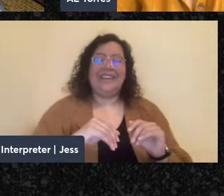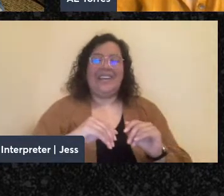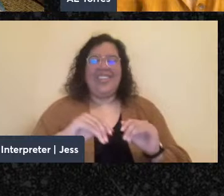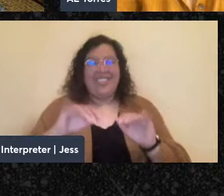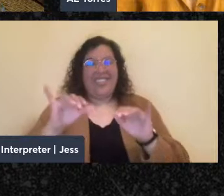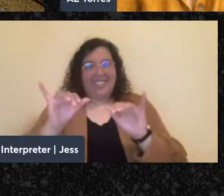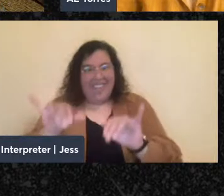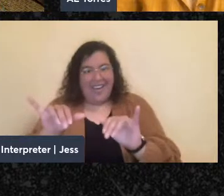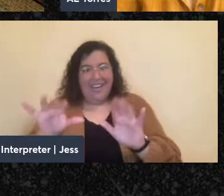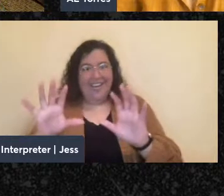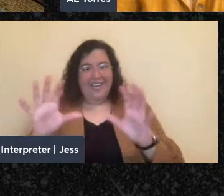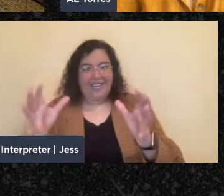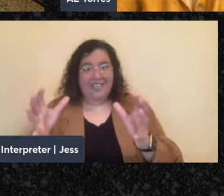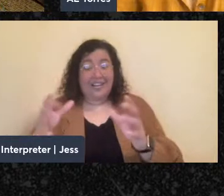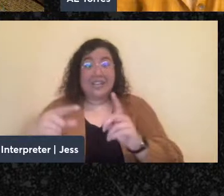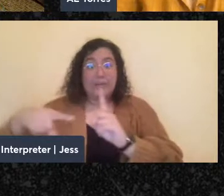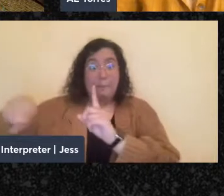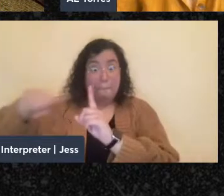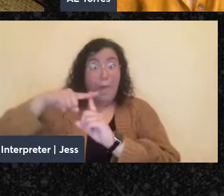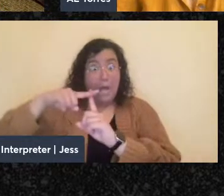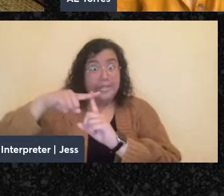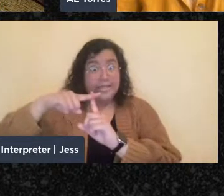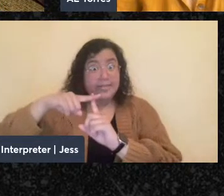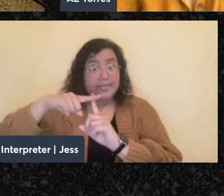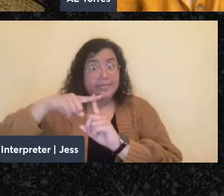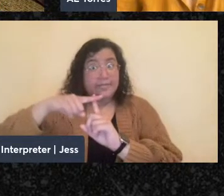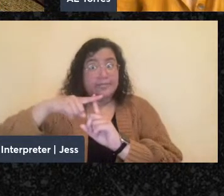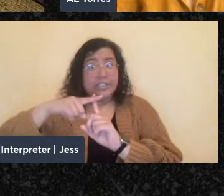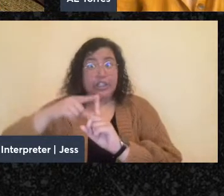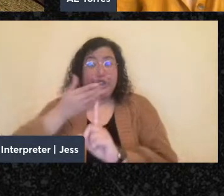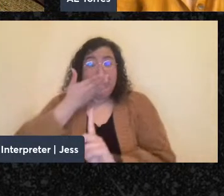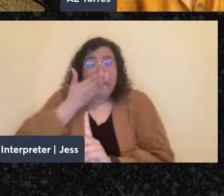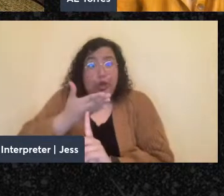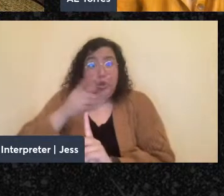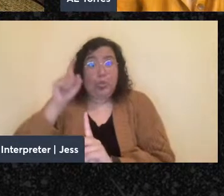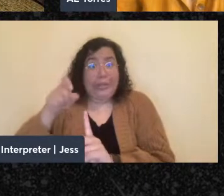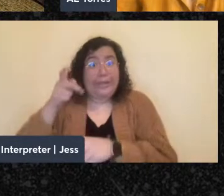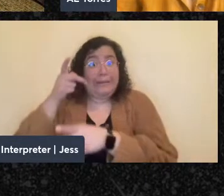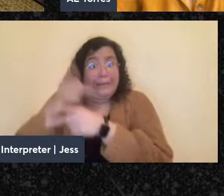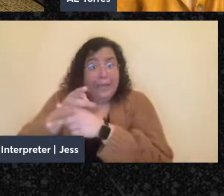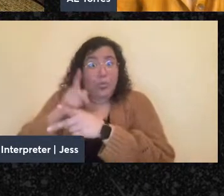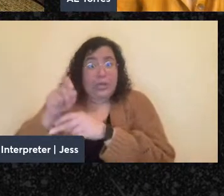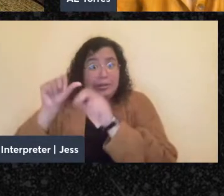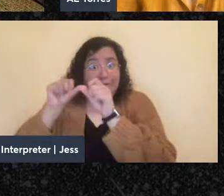a positive good that needs to be retained and nurtured,